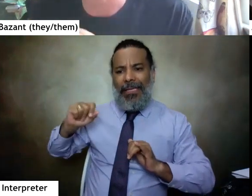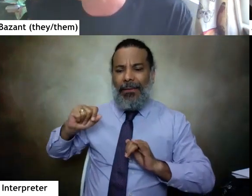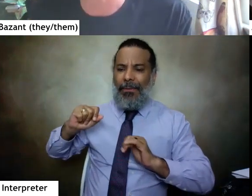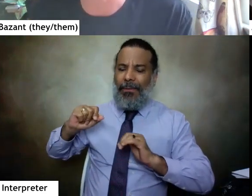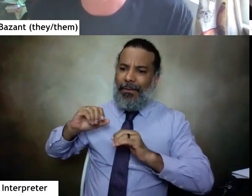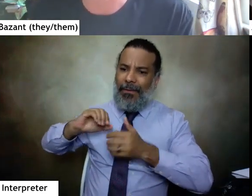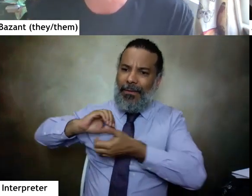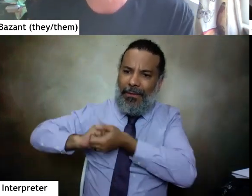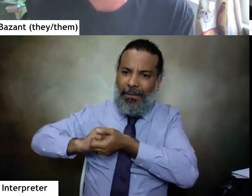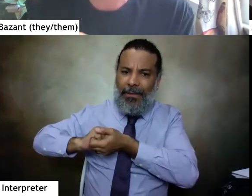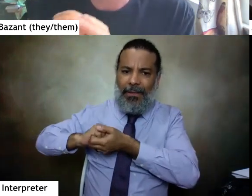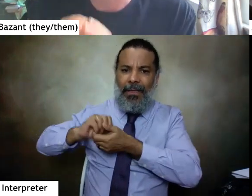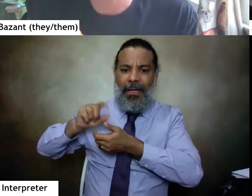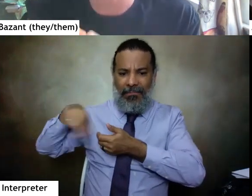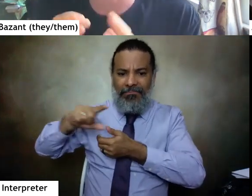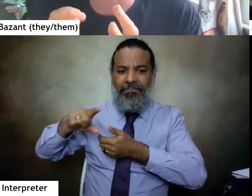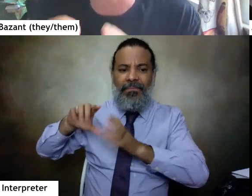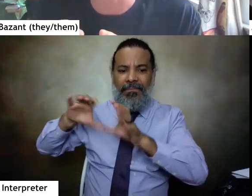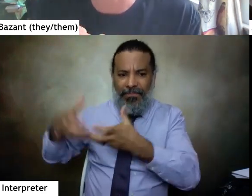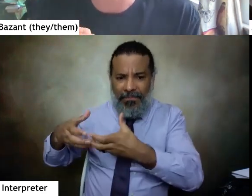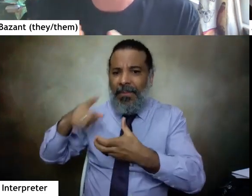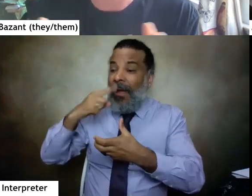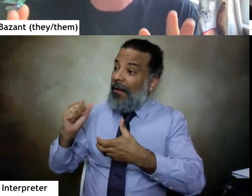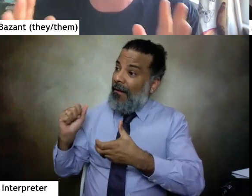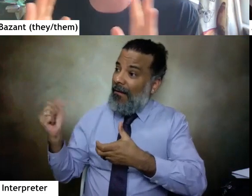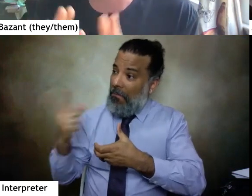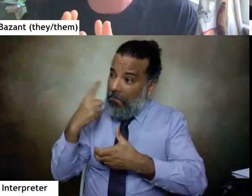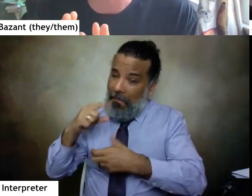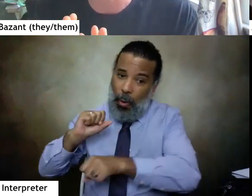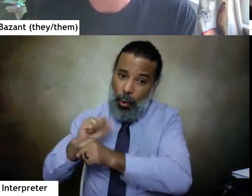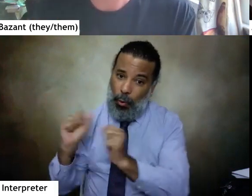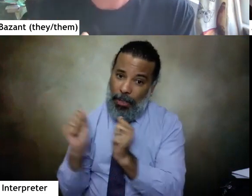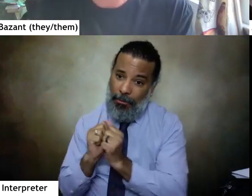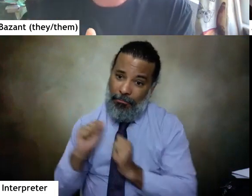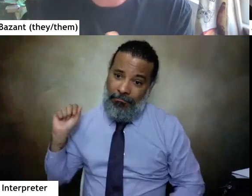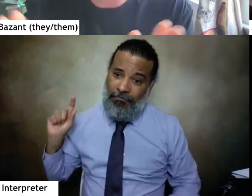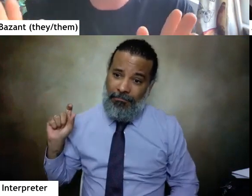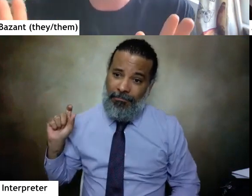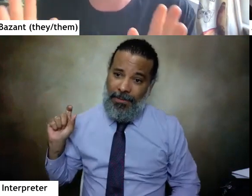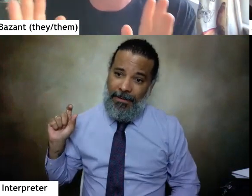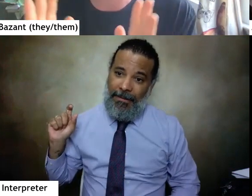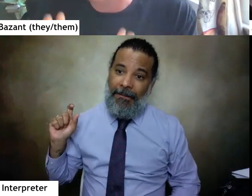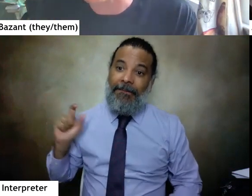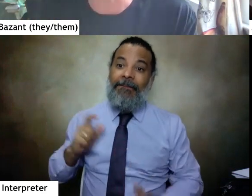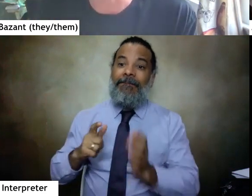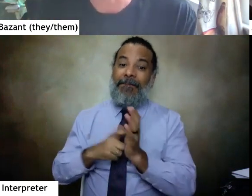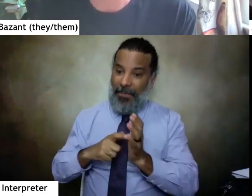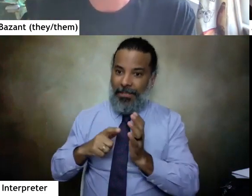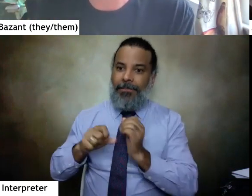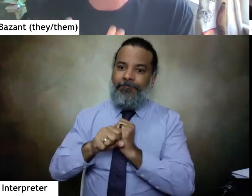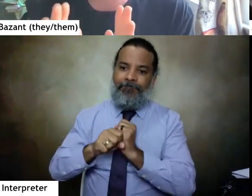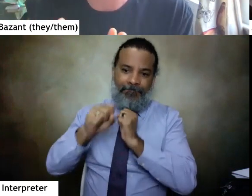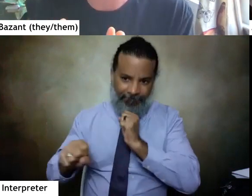family at Sins Invalid. So I asked if they'd all be open to working on it together, which required us going slower,